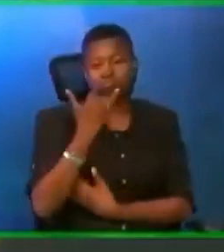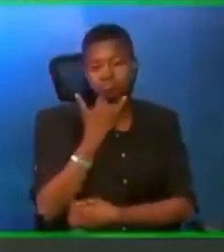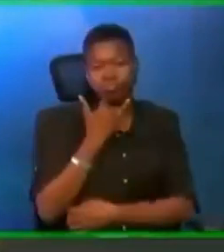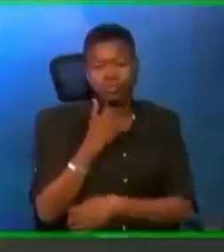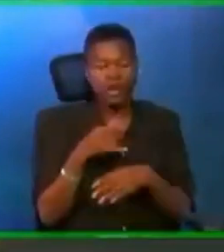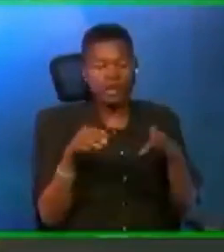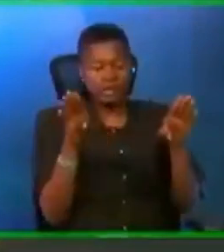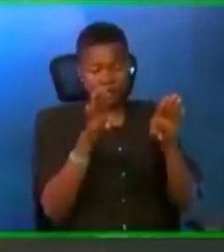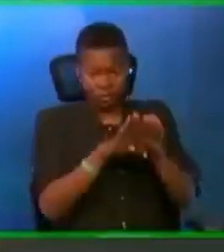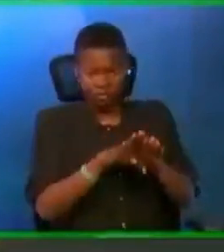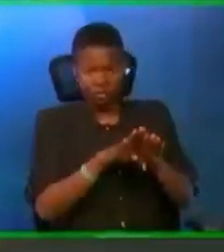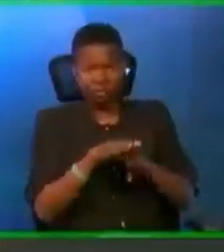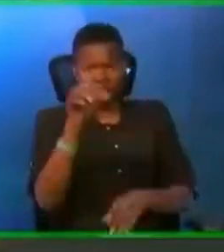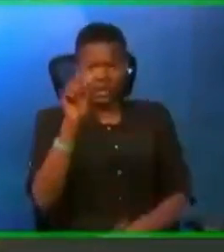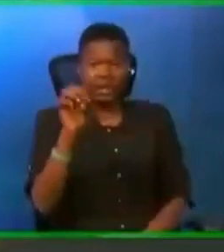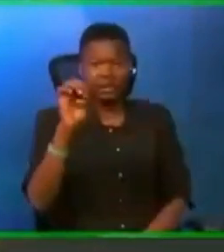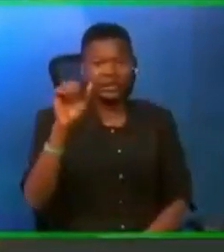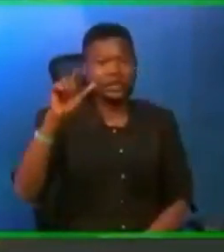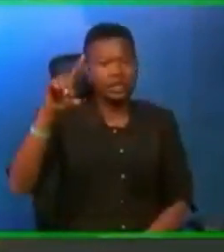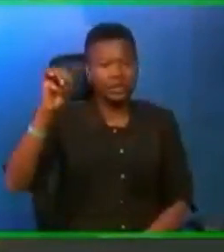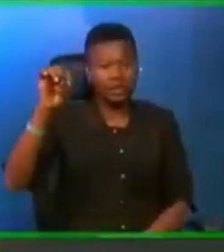Sealed things. Are you with me? Are you with me? Are